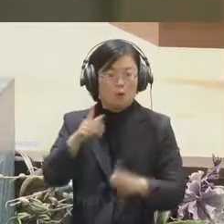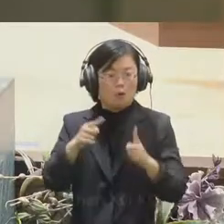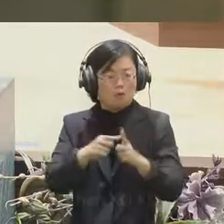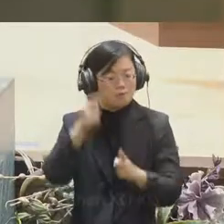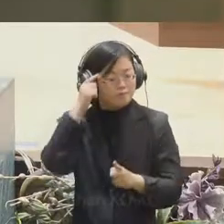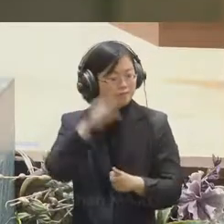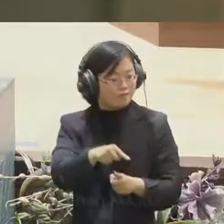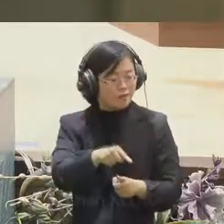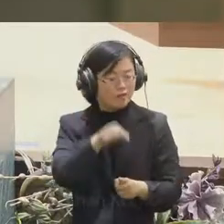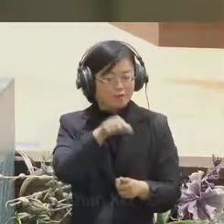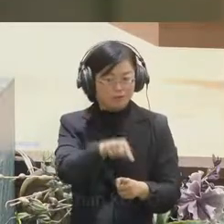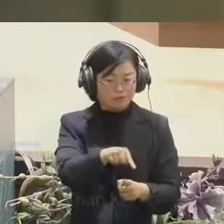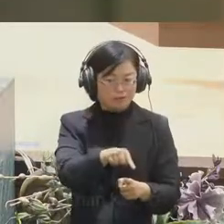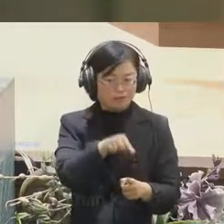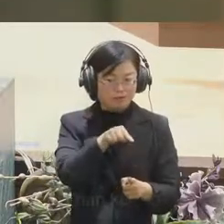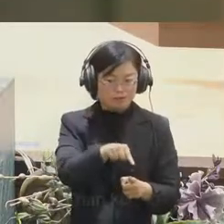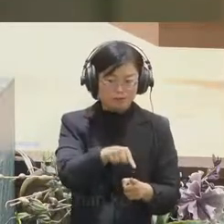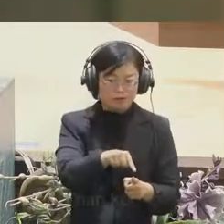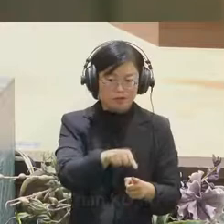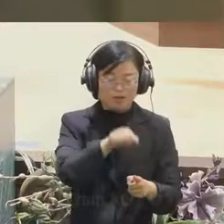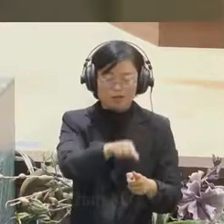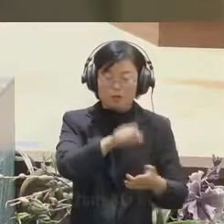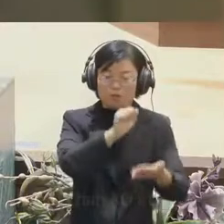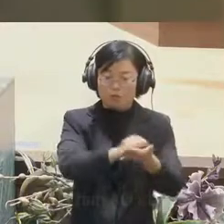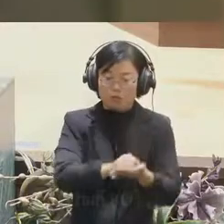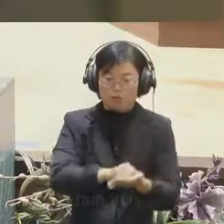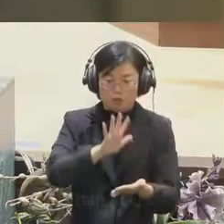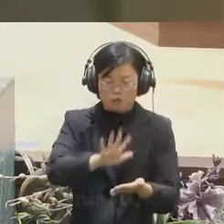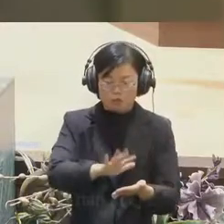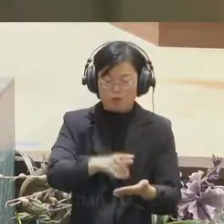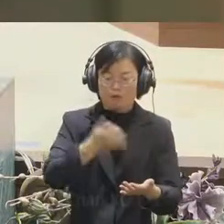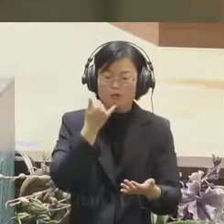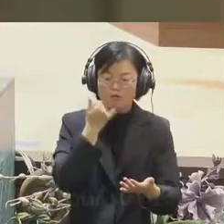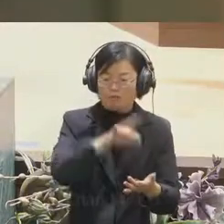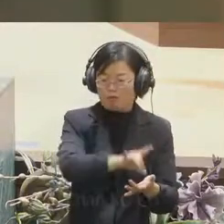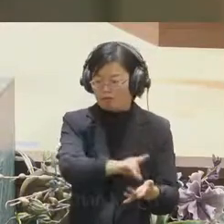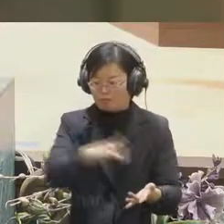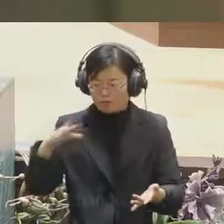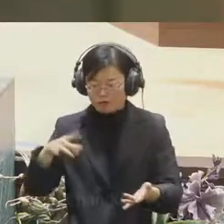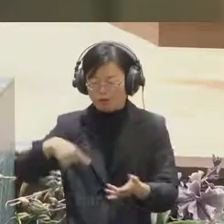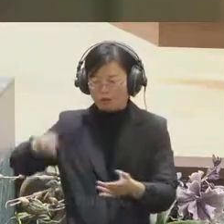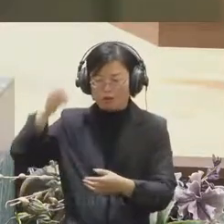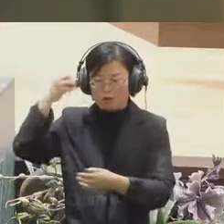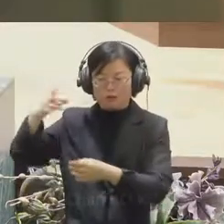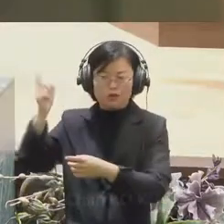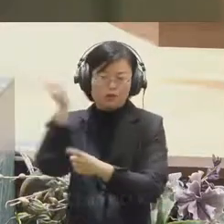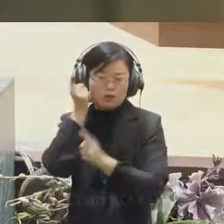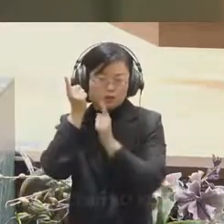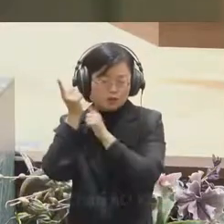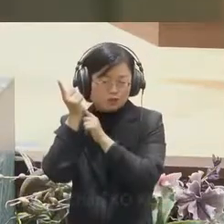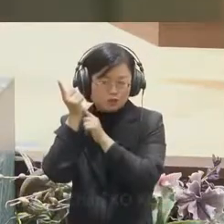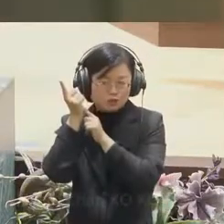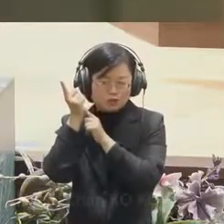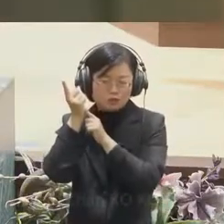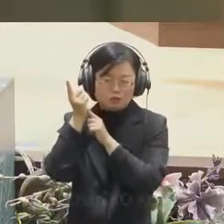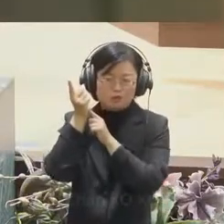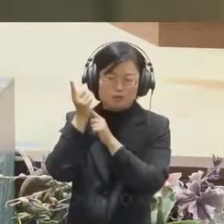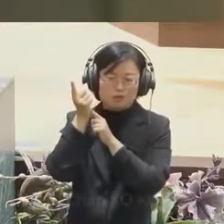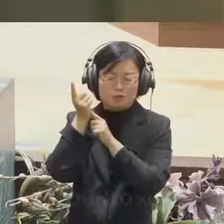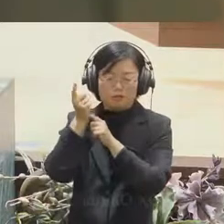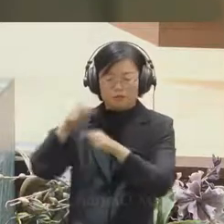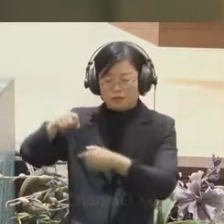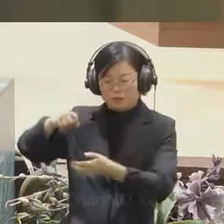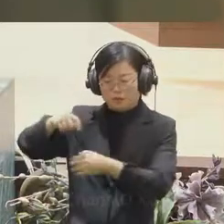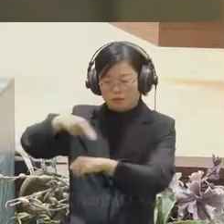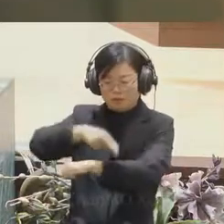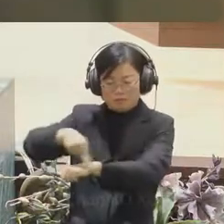situation in Myanmar. So there was a popular contact tracing app in Myanmar, known as the Carry Together.